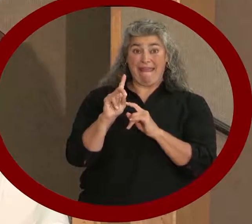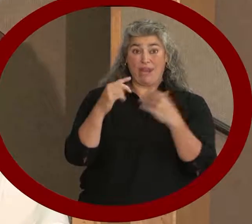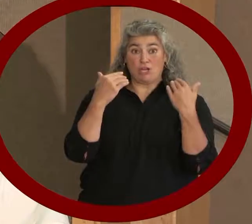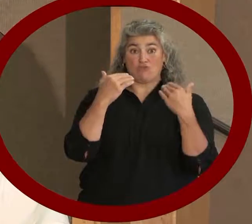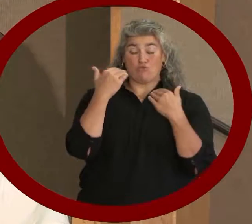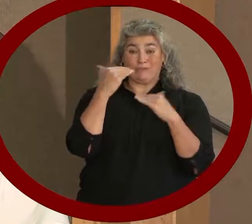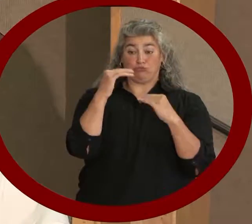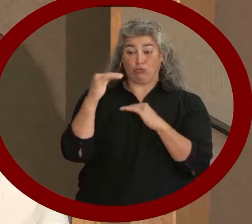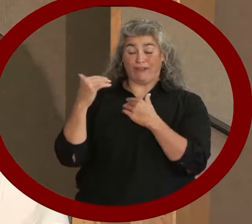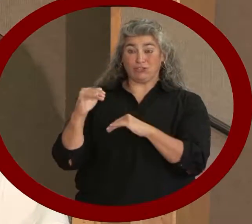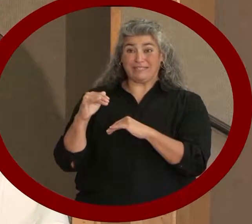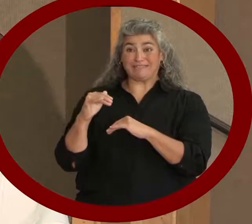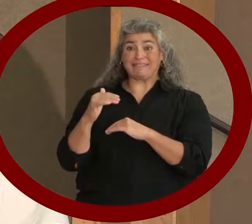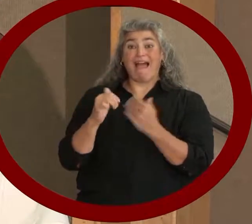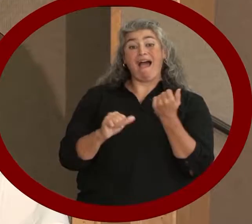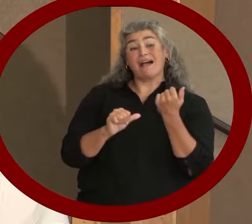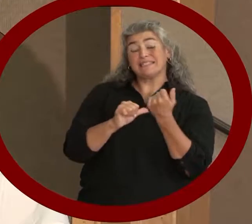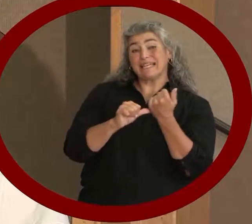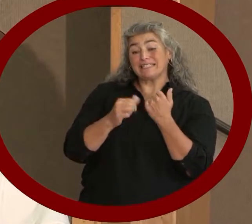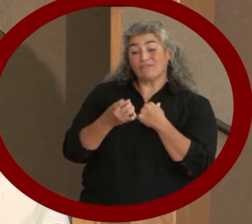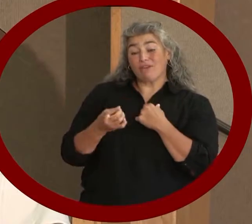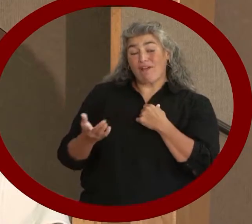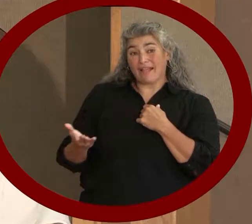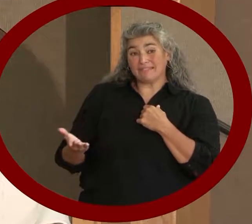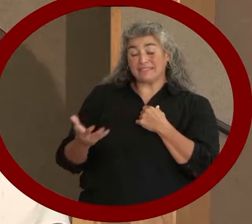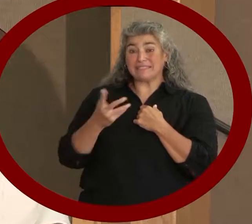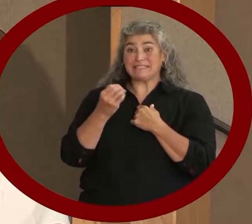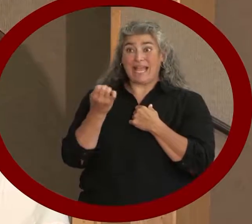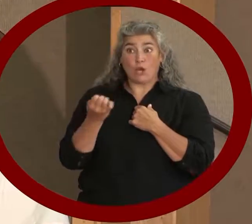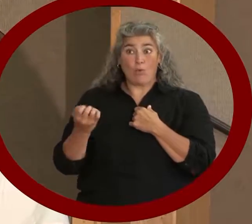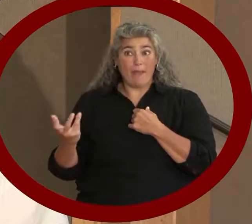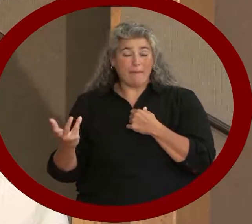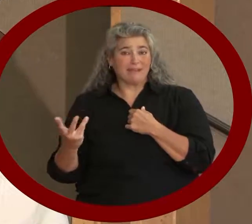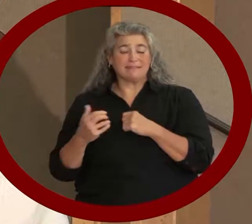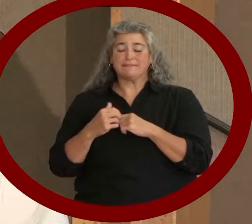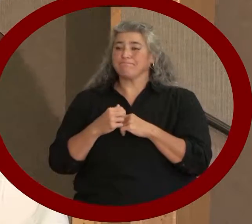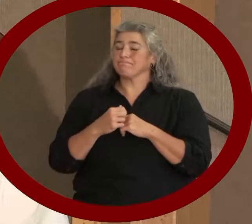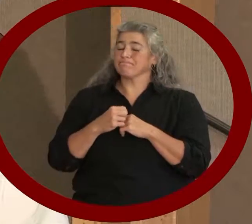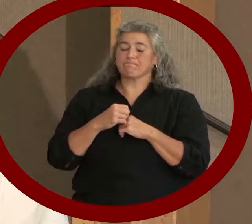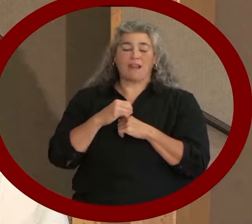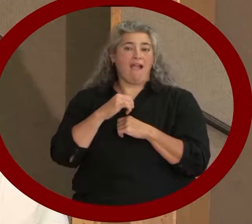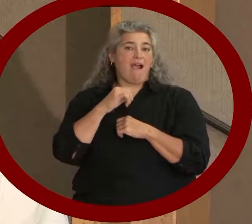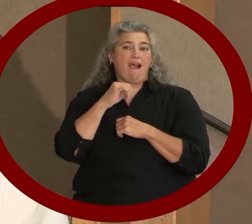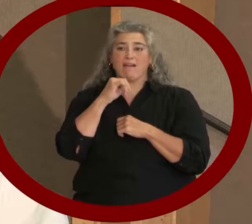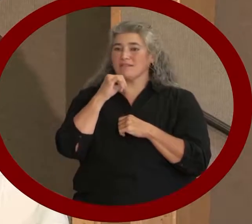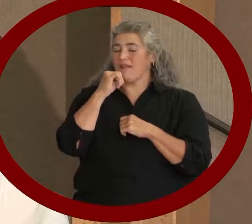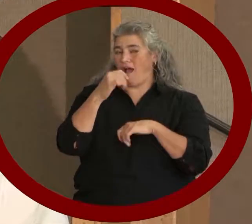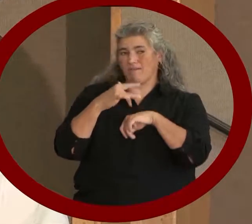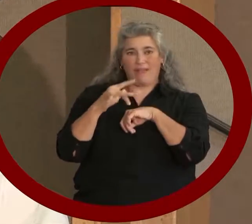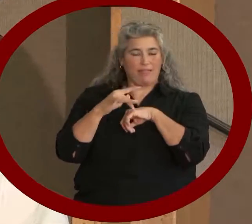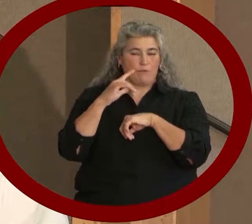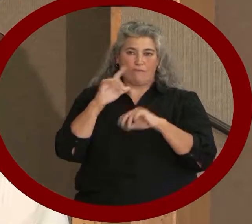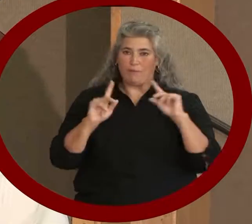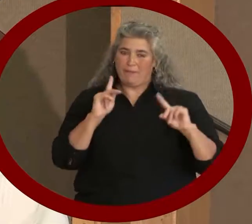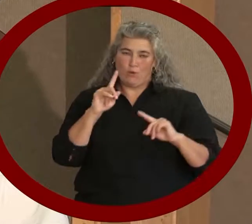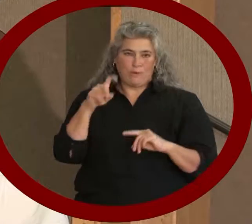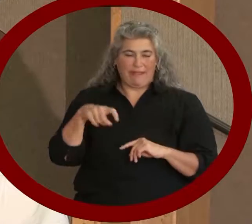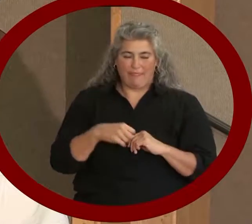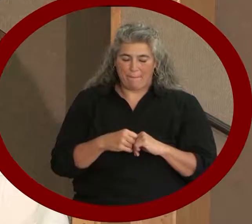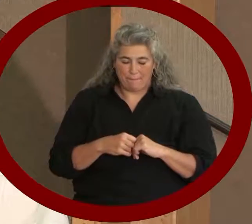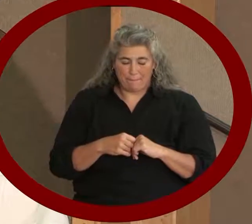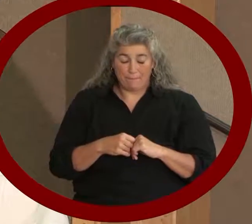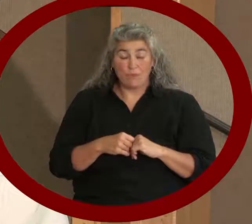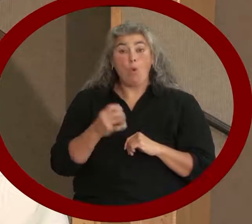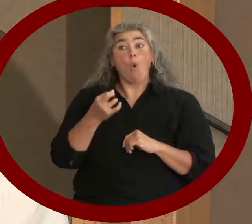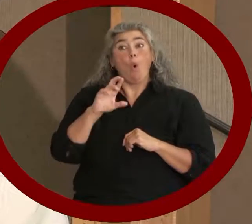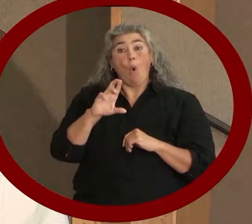assistive devices and equipment often are not covered for people who need them. In addition, lengthy